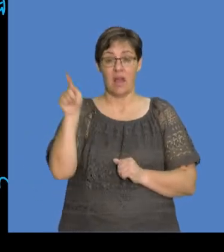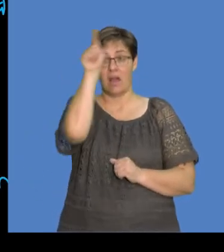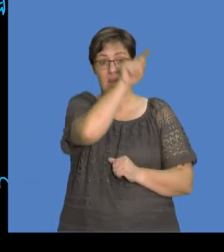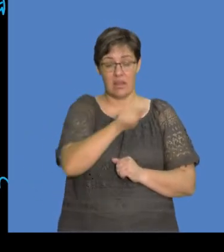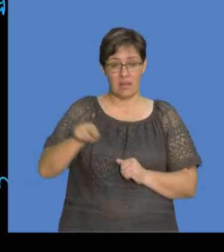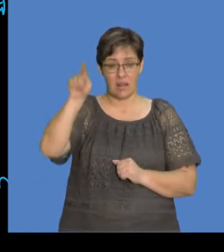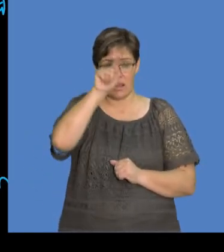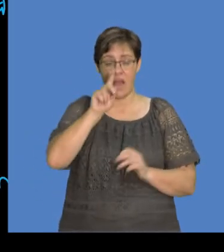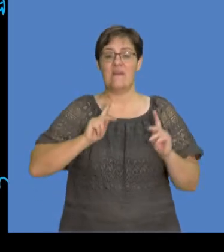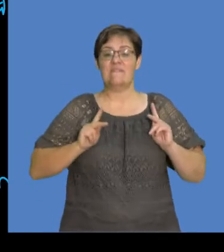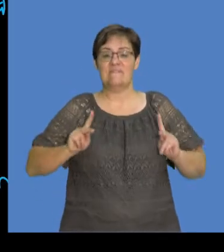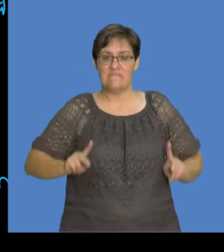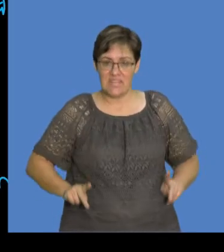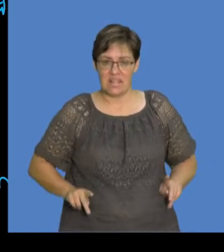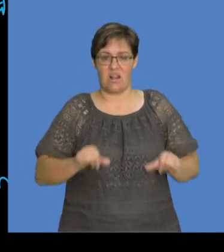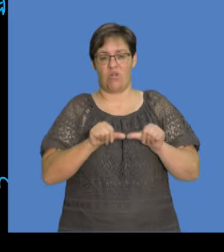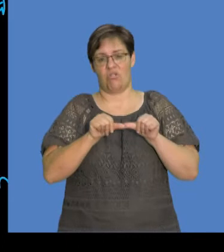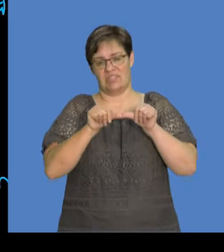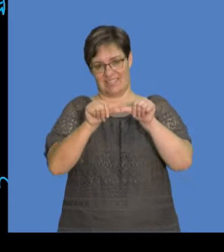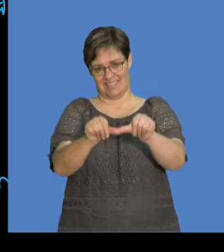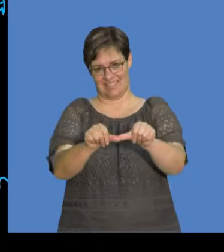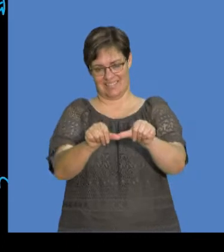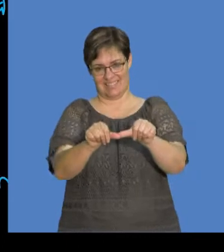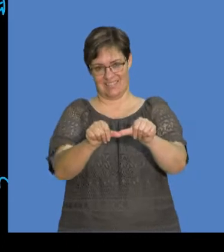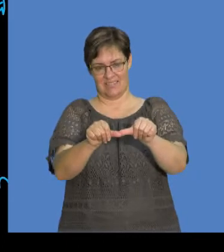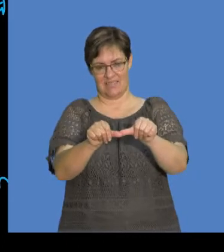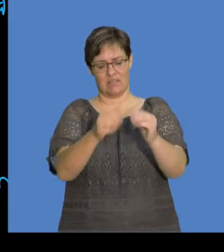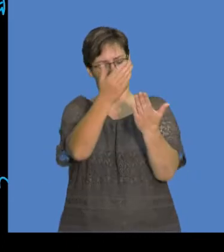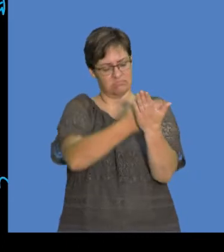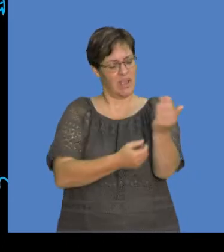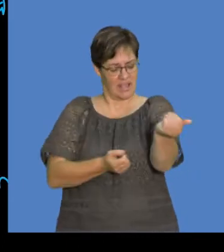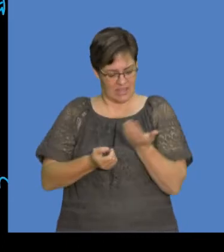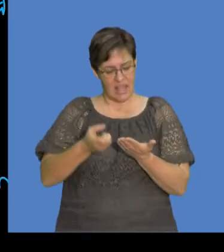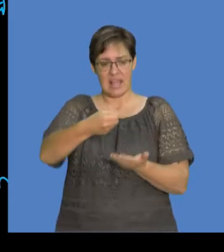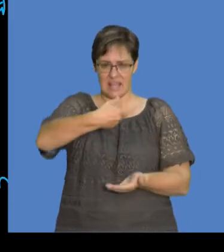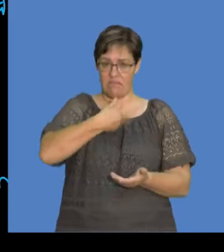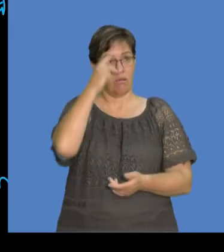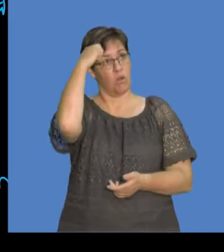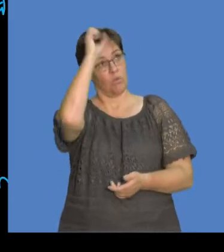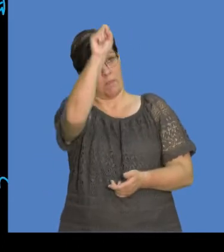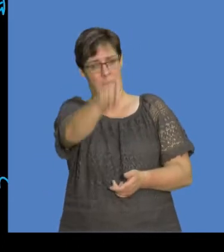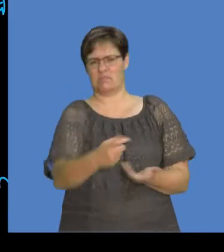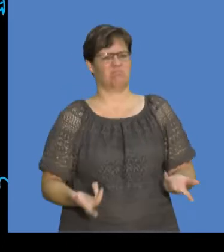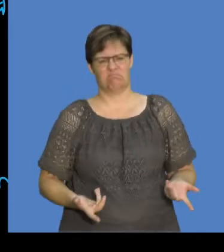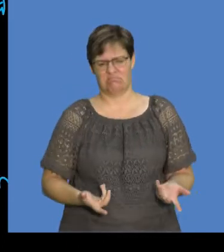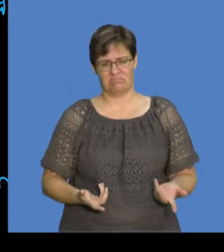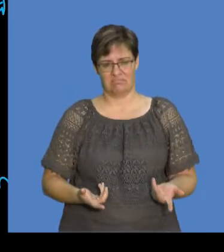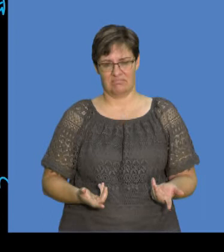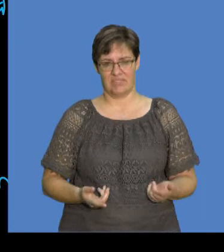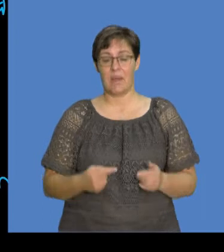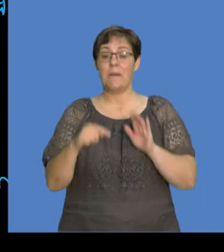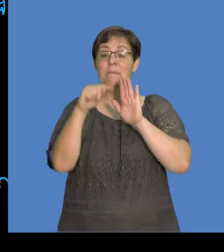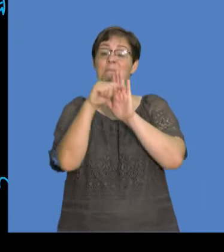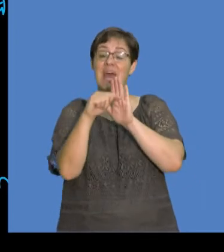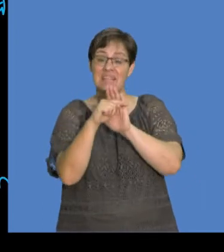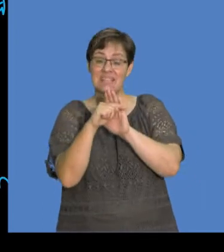value is a physical constant. It shall be given to you. You need not memorize it. And this minus